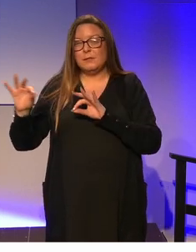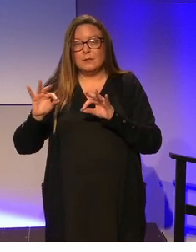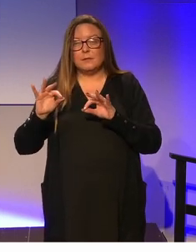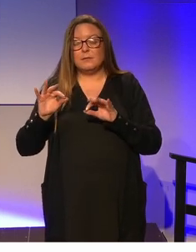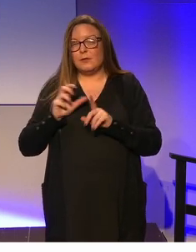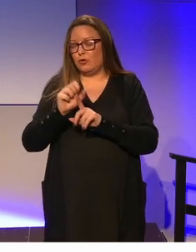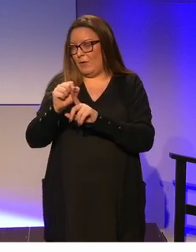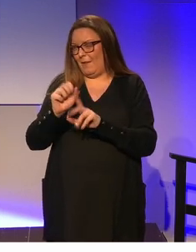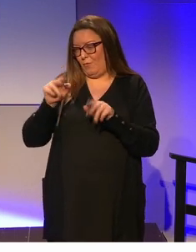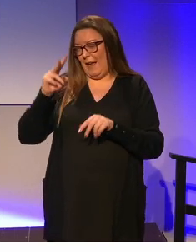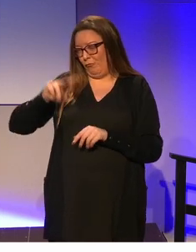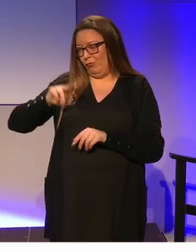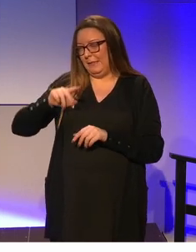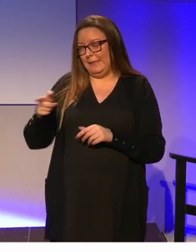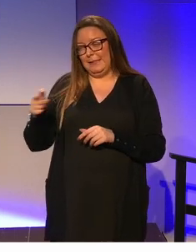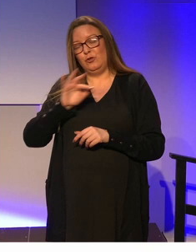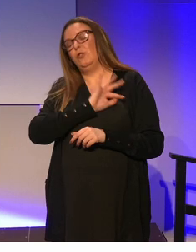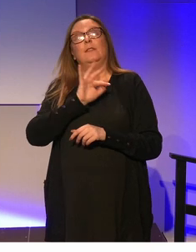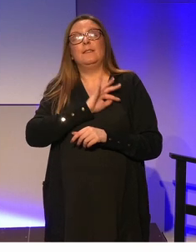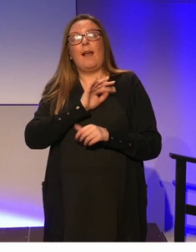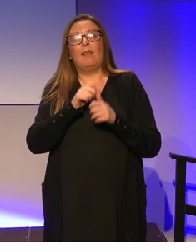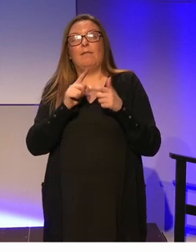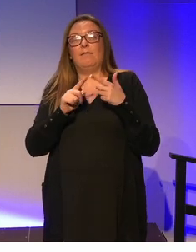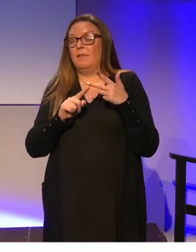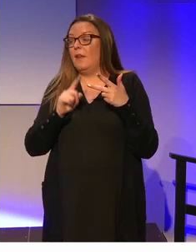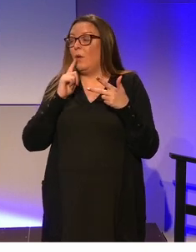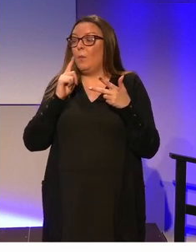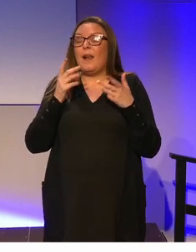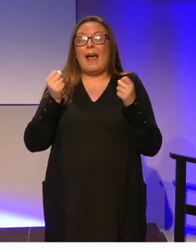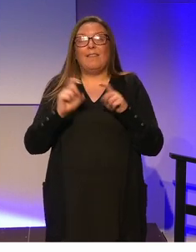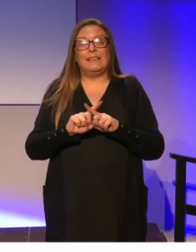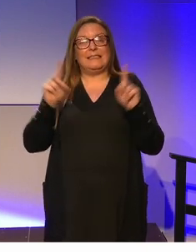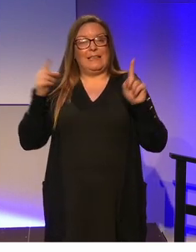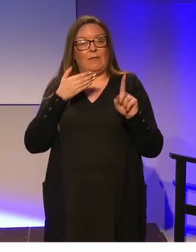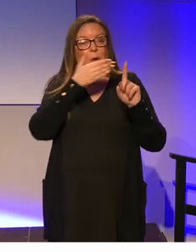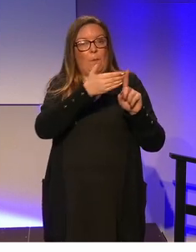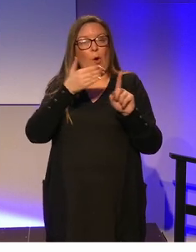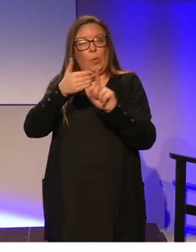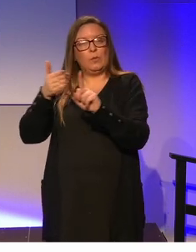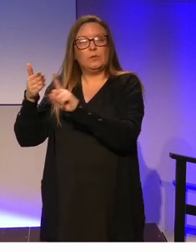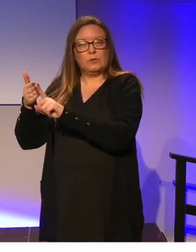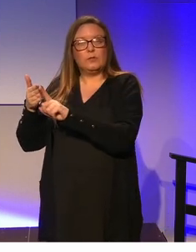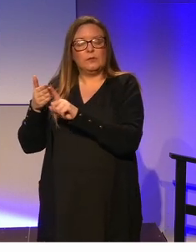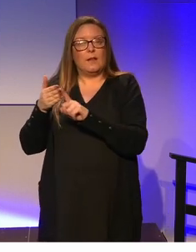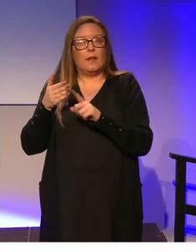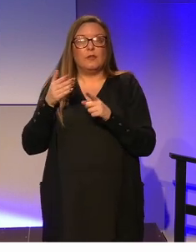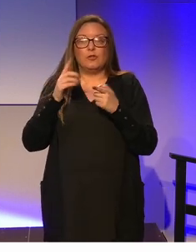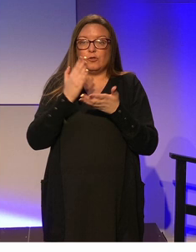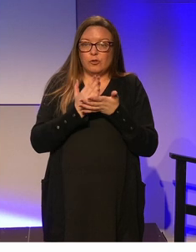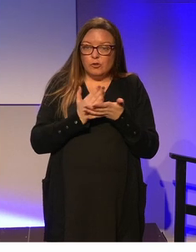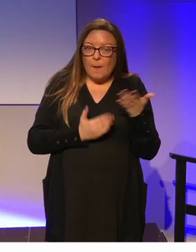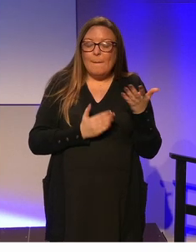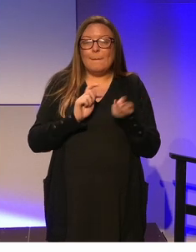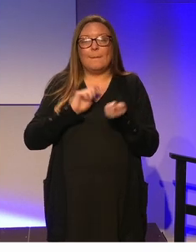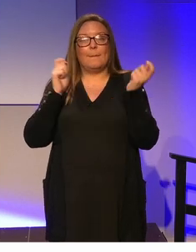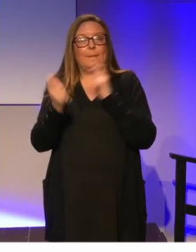going to read them out you can read them there in the slide were identified as having different approaches and however you know some of this has changed